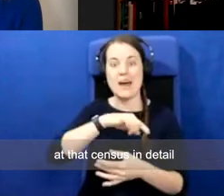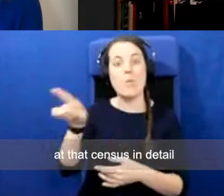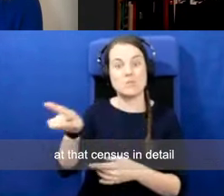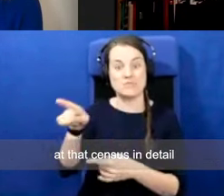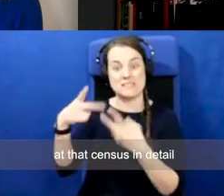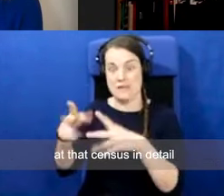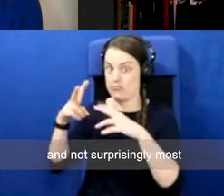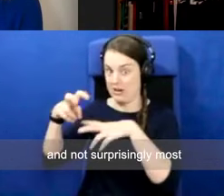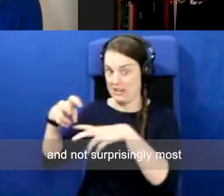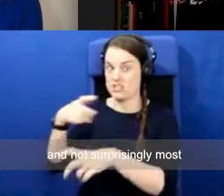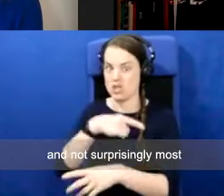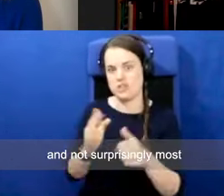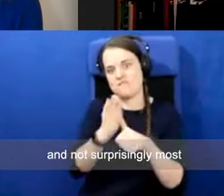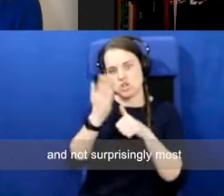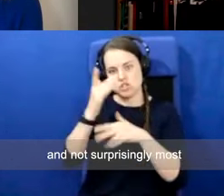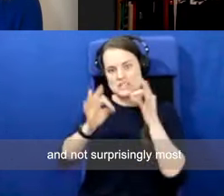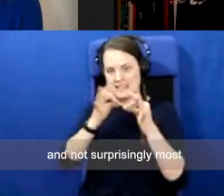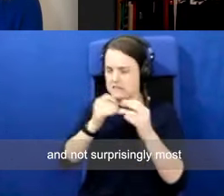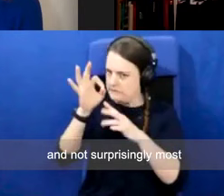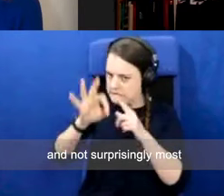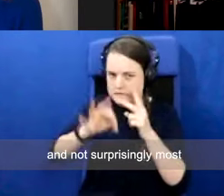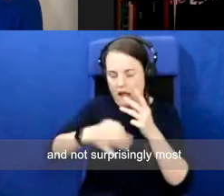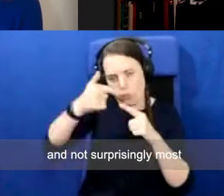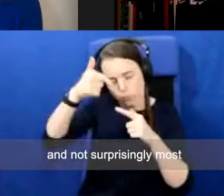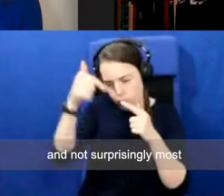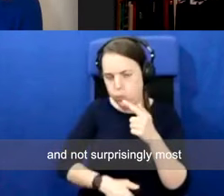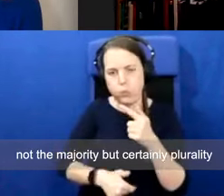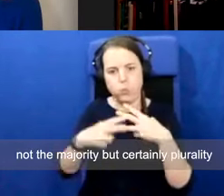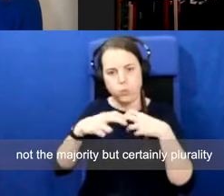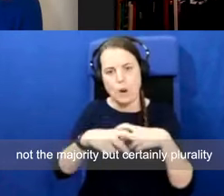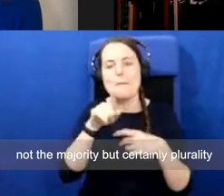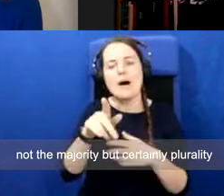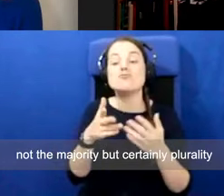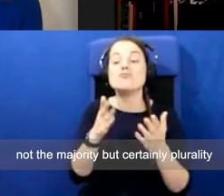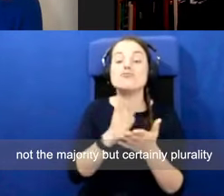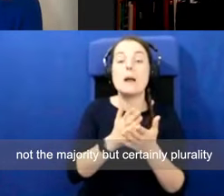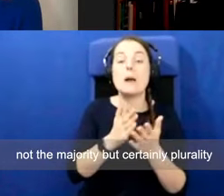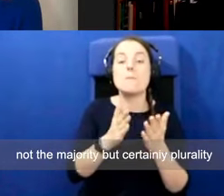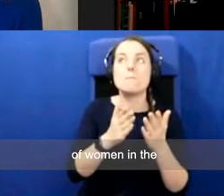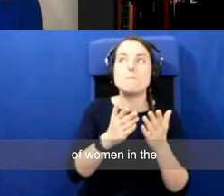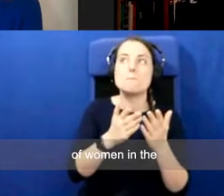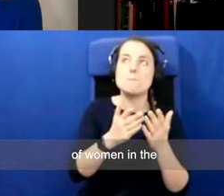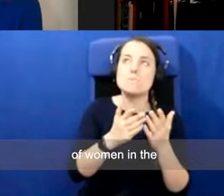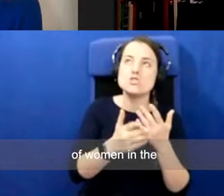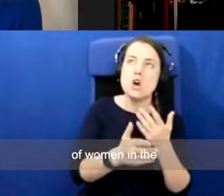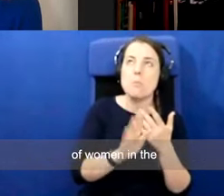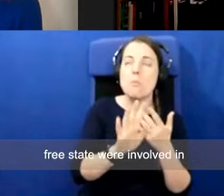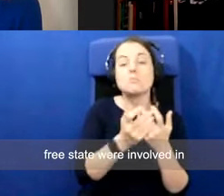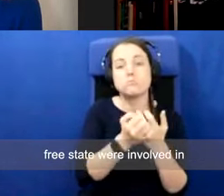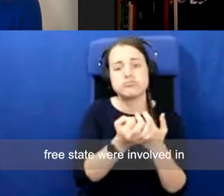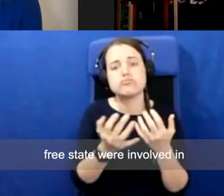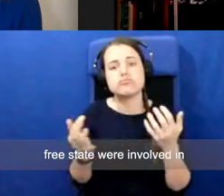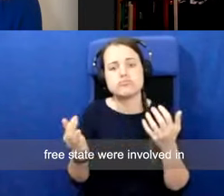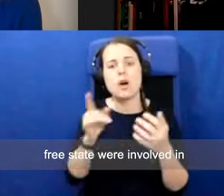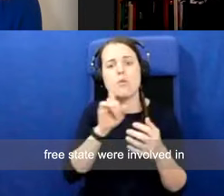And not surprisingly most, not the majority, but certainly plurality of women in the free state were involved